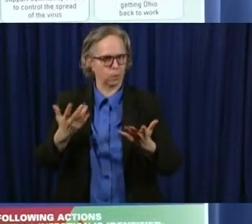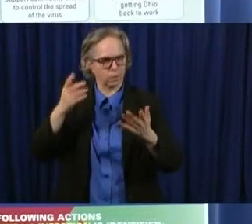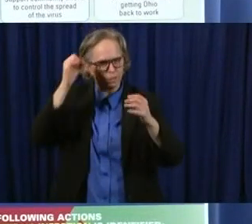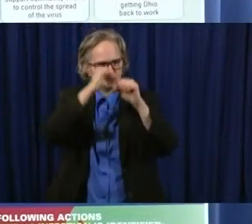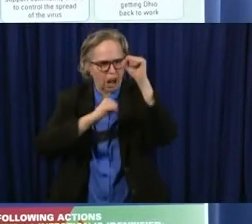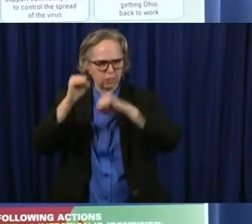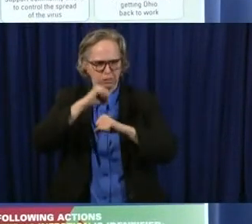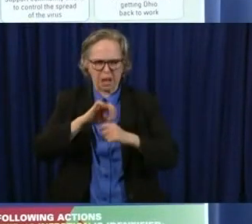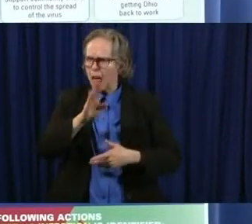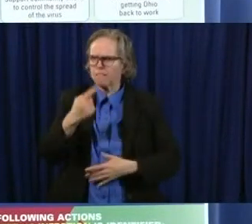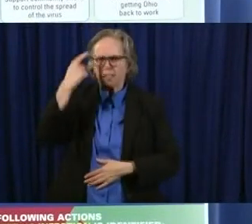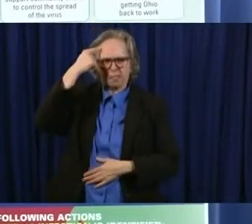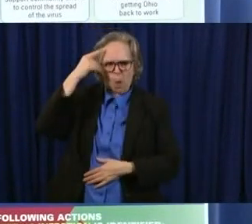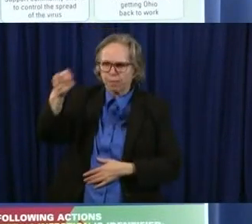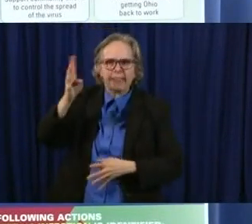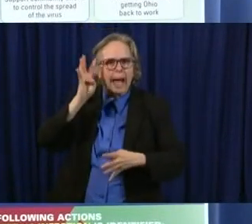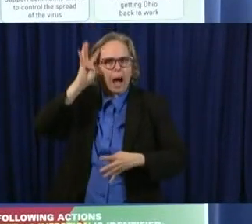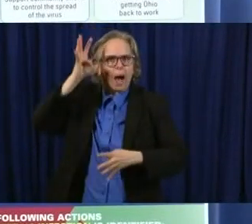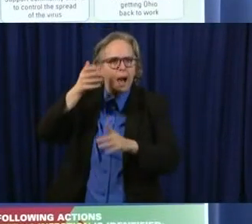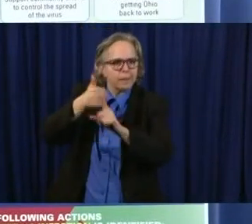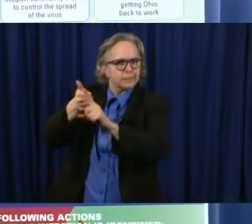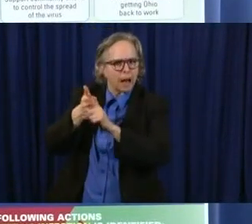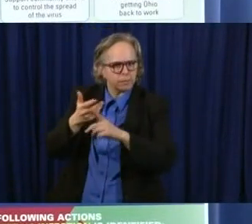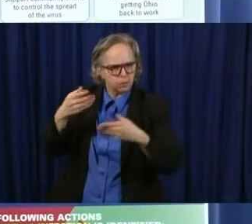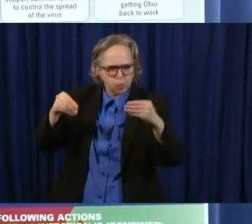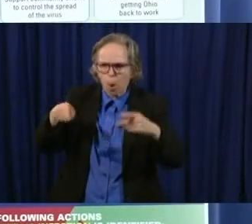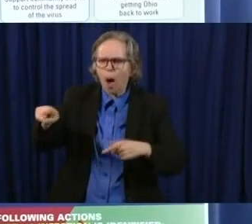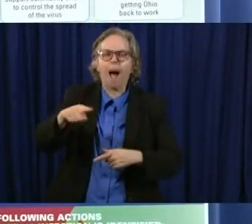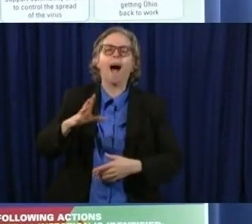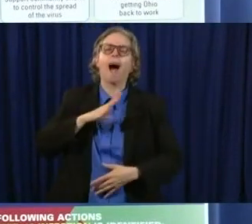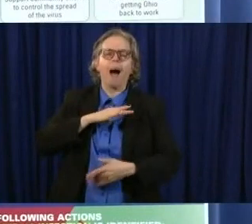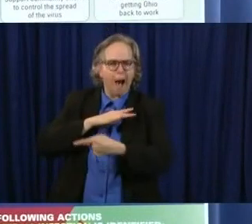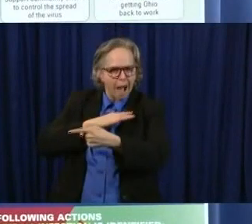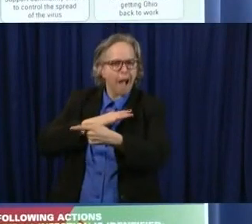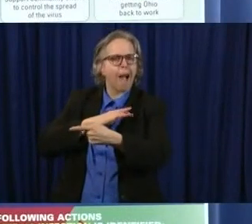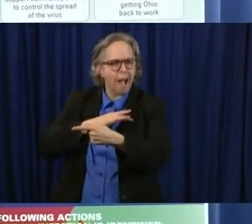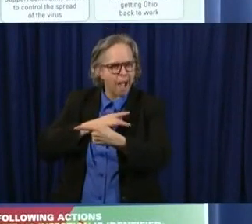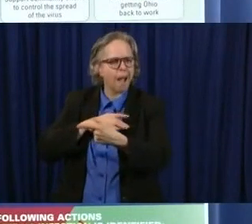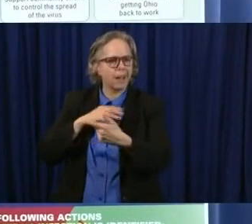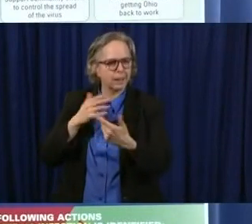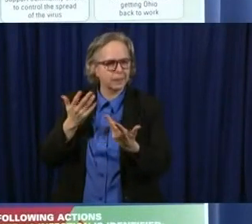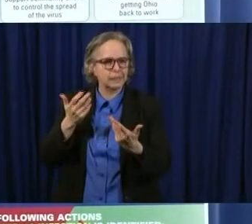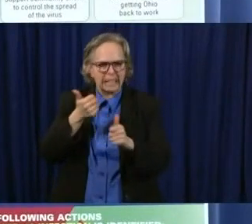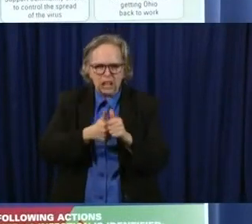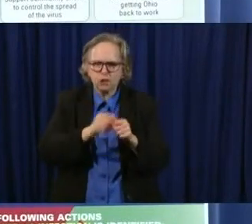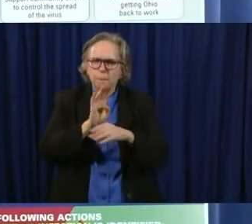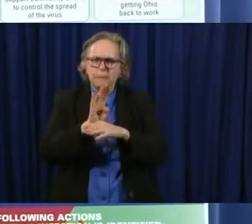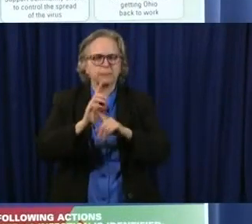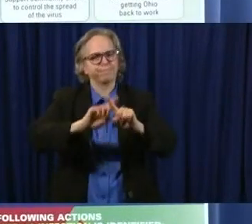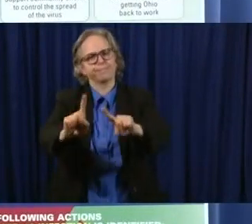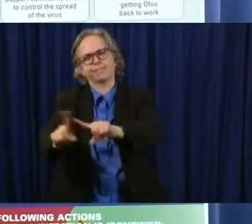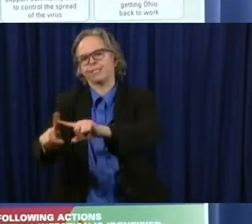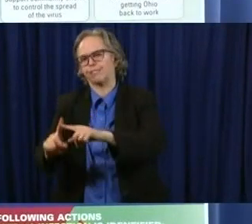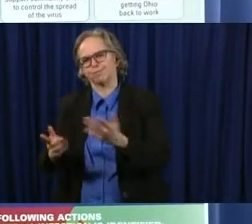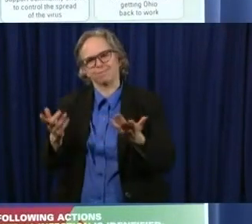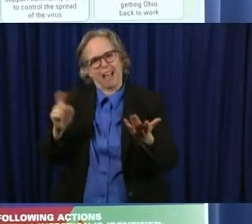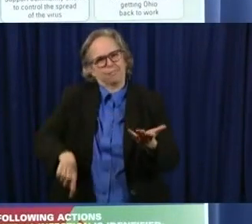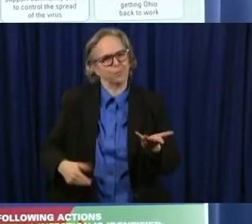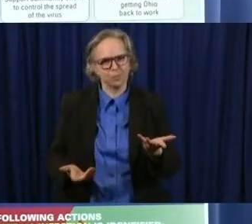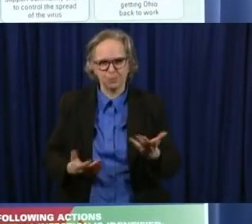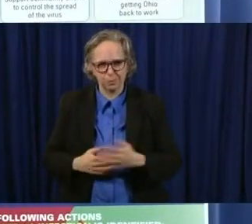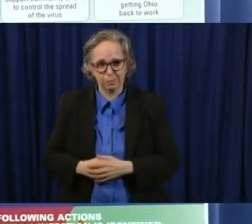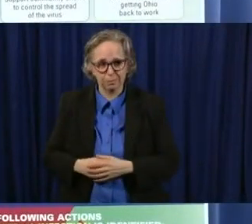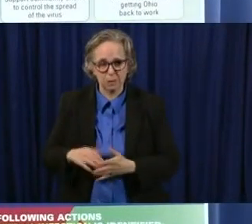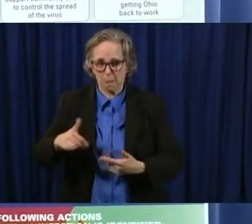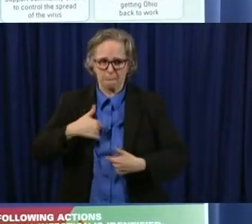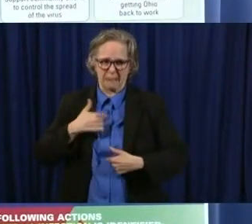so you know each business is different um we we think by you know setting this date for retail uh